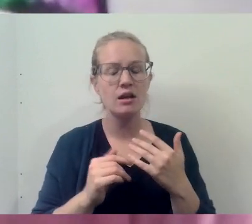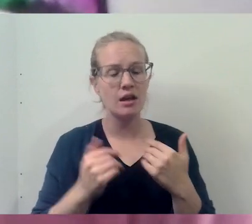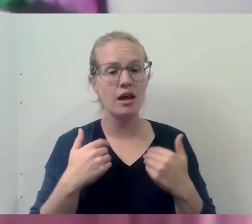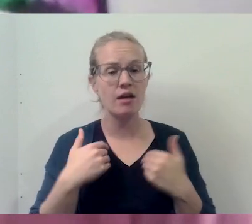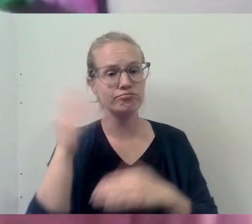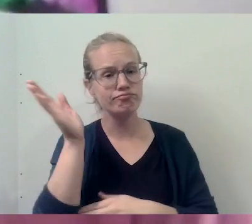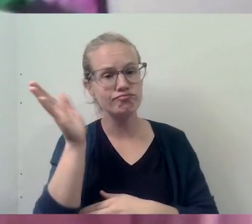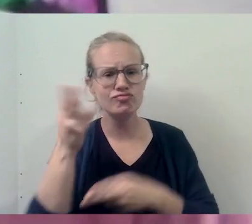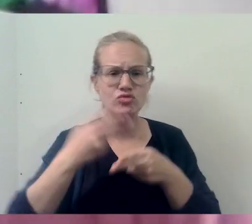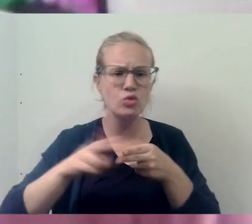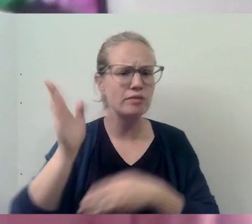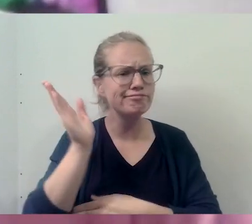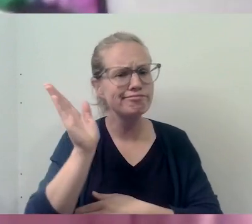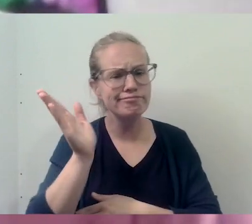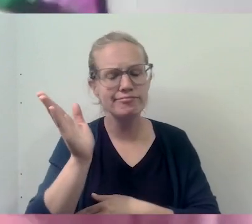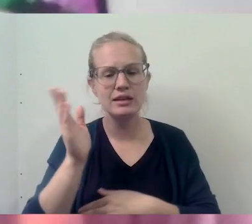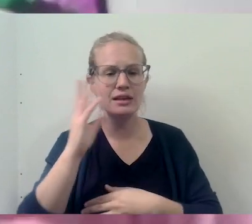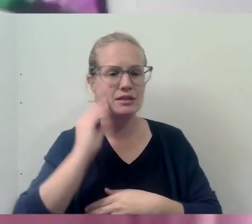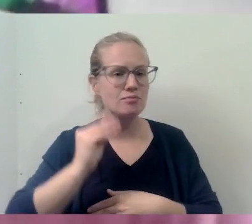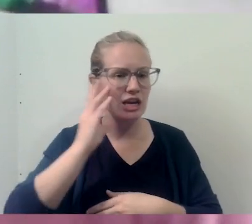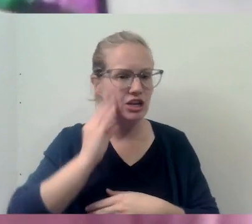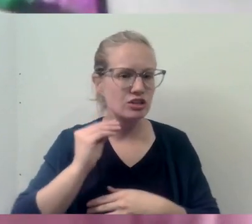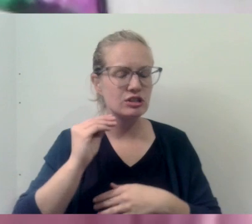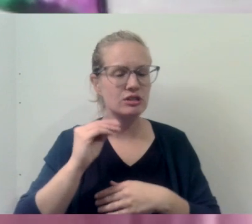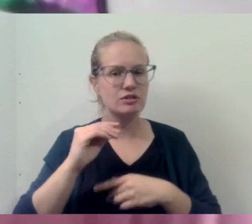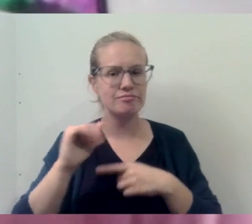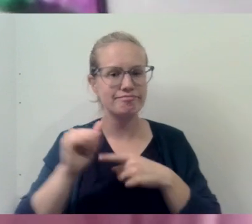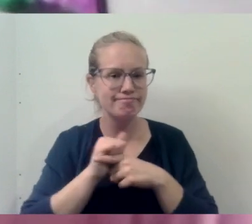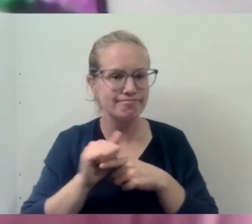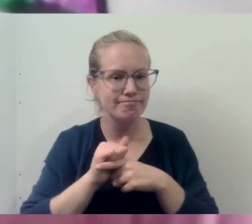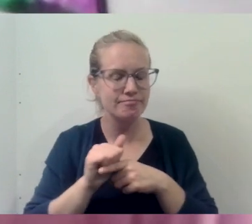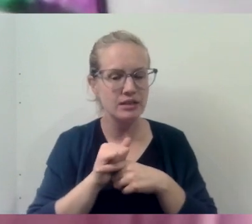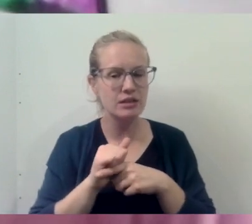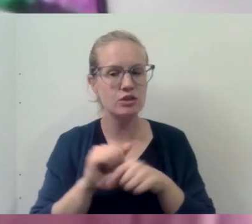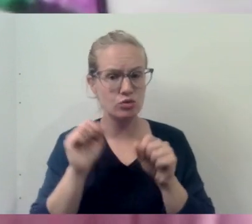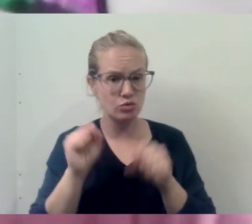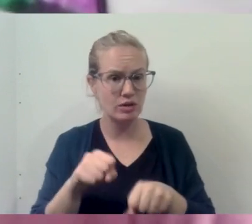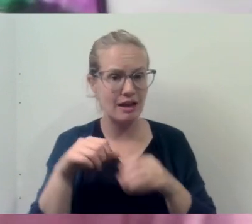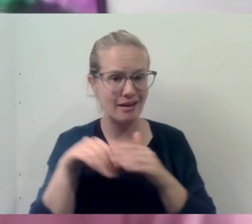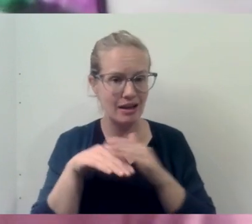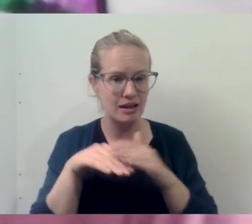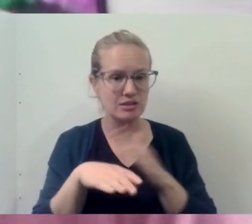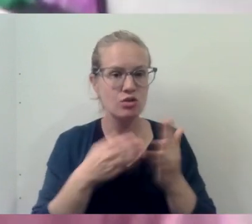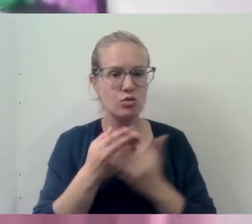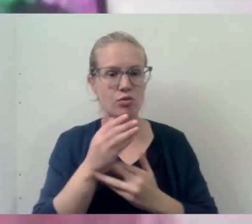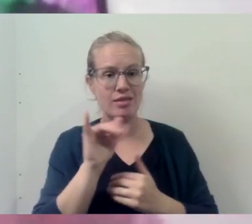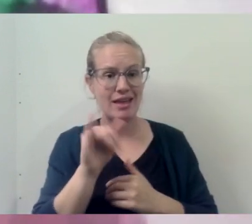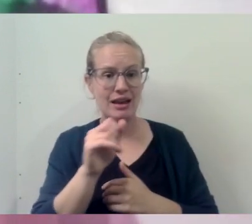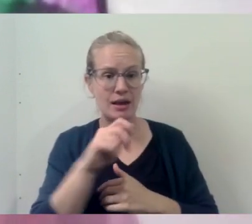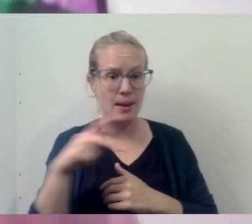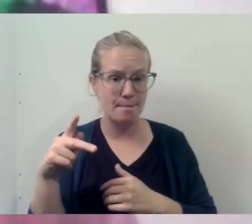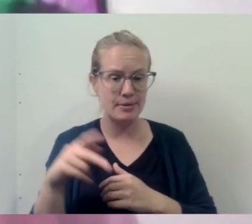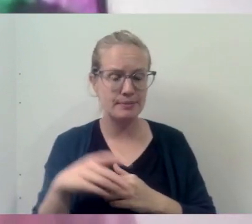series of really short talks and experiential exercises that, that you can access through the app.